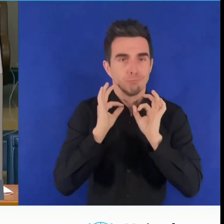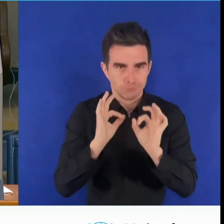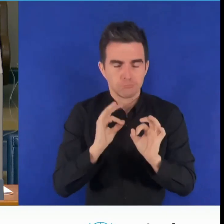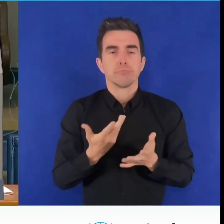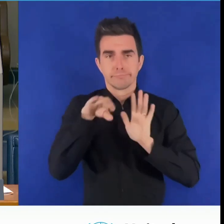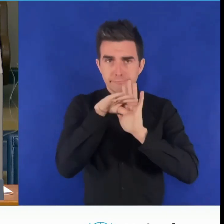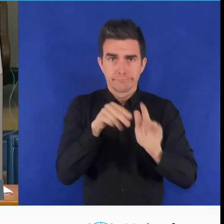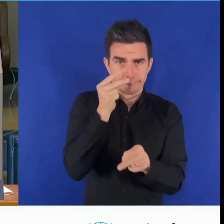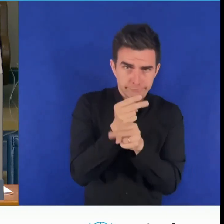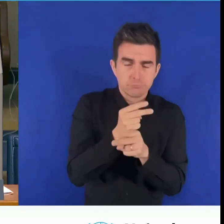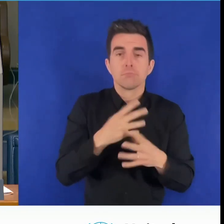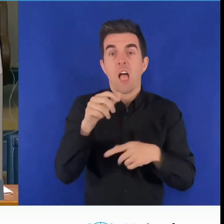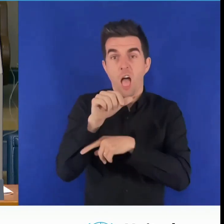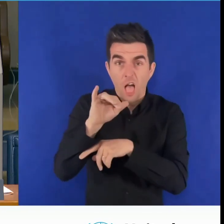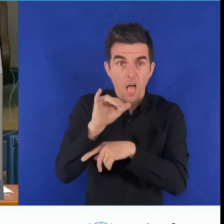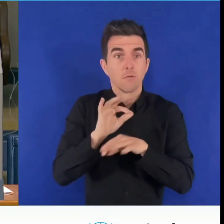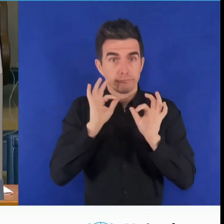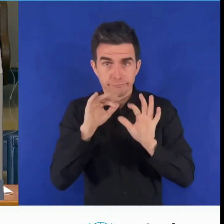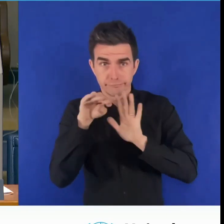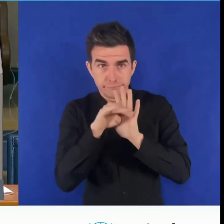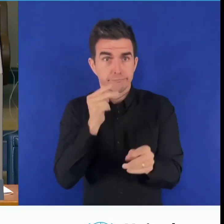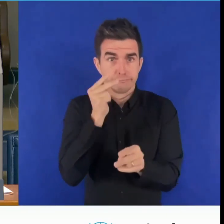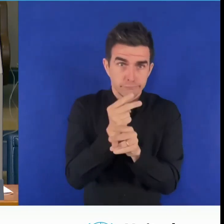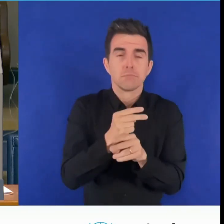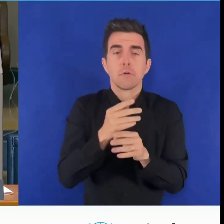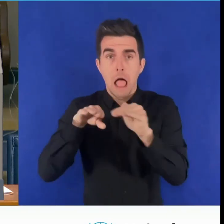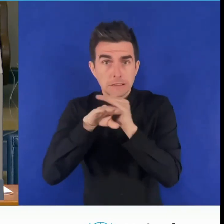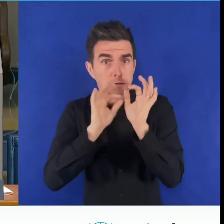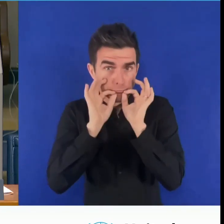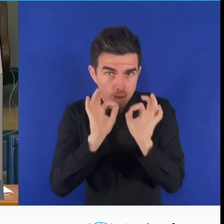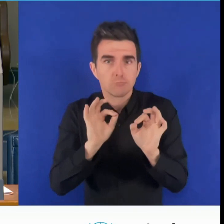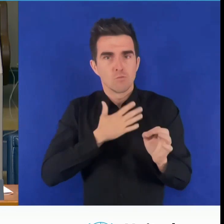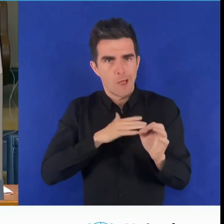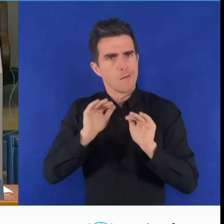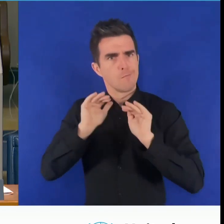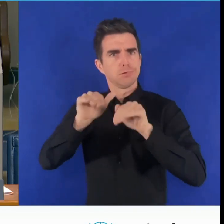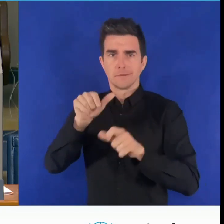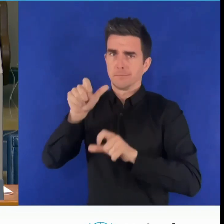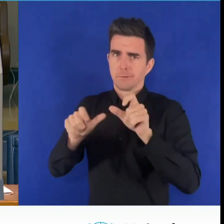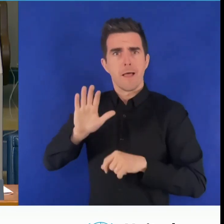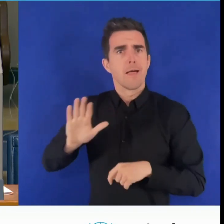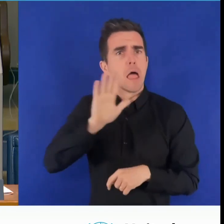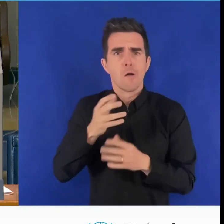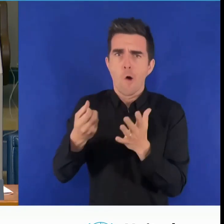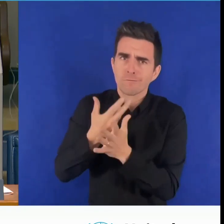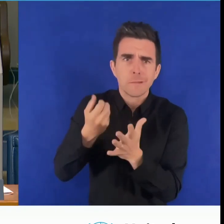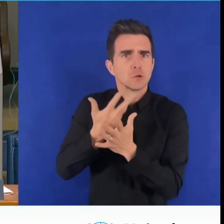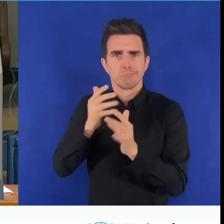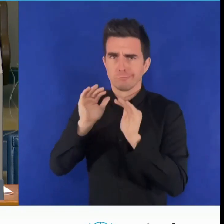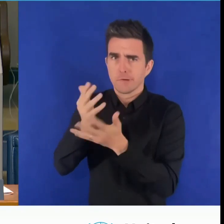persons with disabilities, and to eliminate discrimination and abuse. Moreover, the roundtable also called for investing